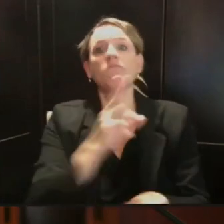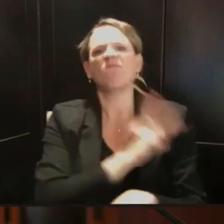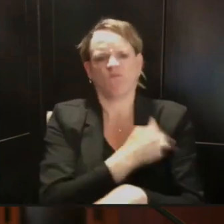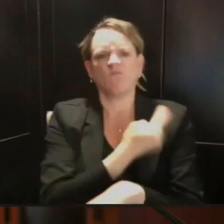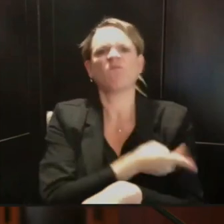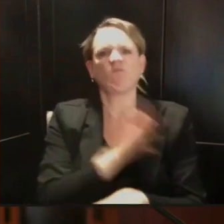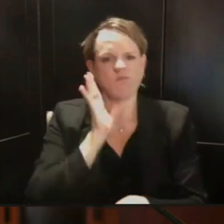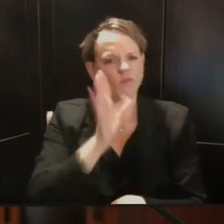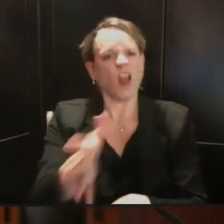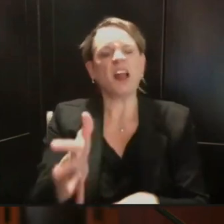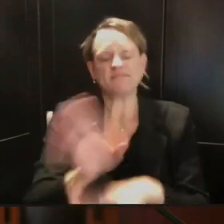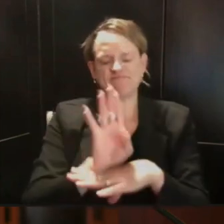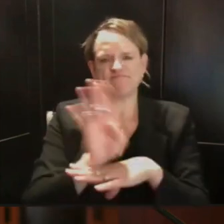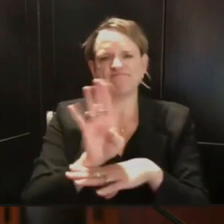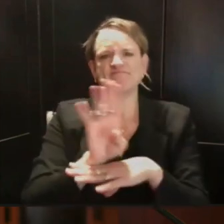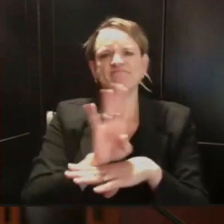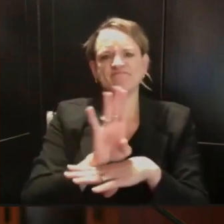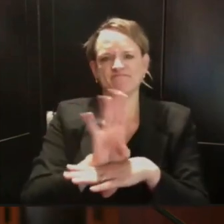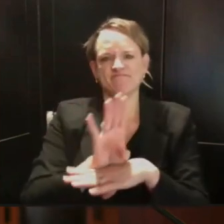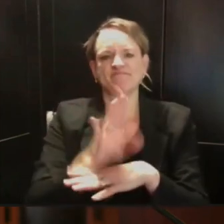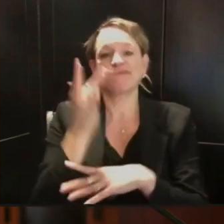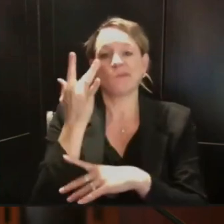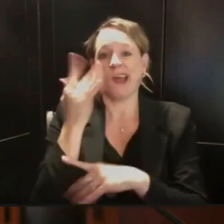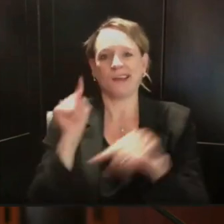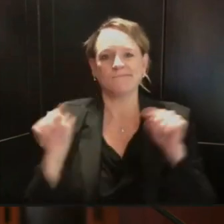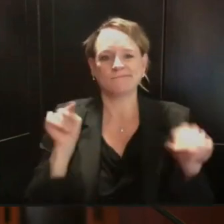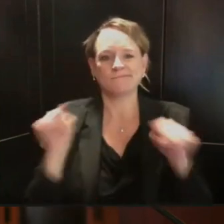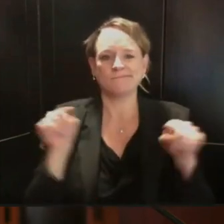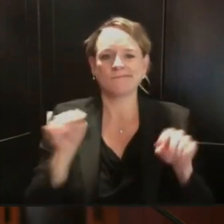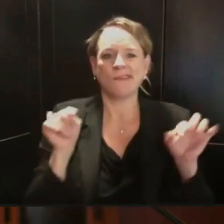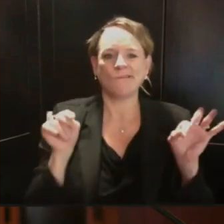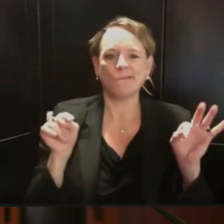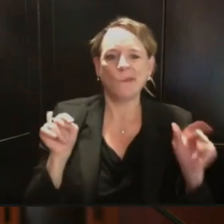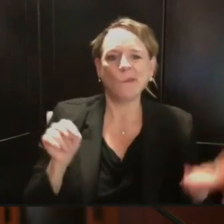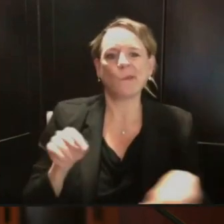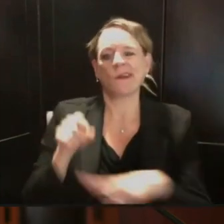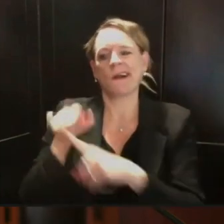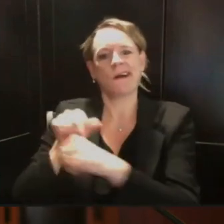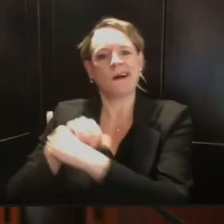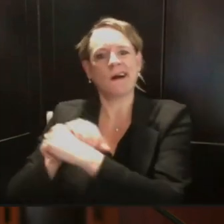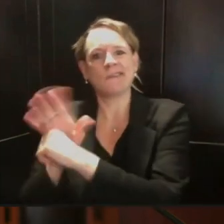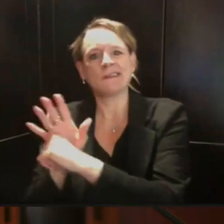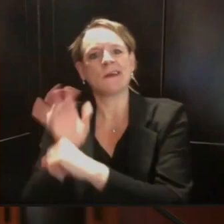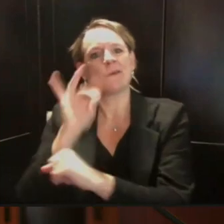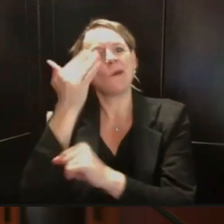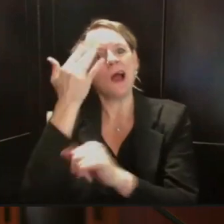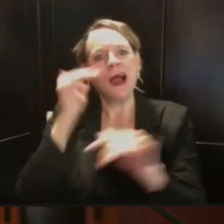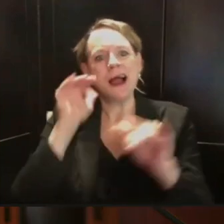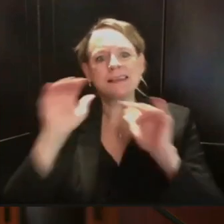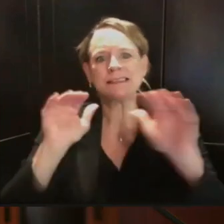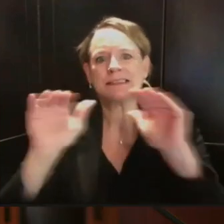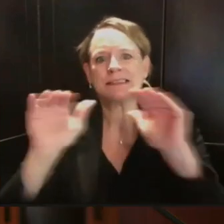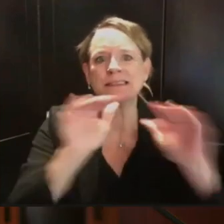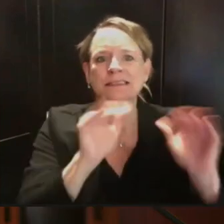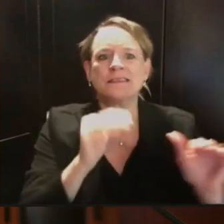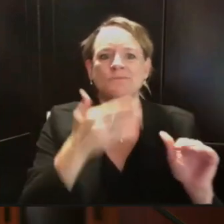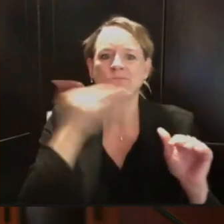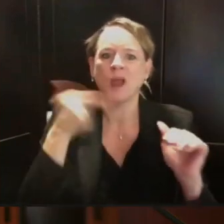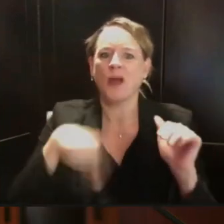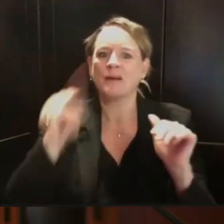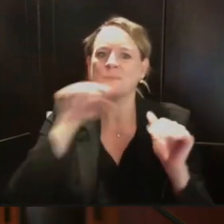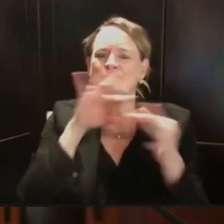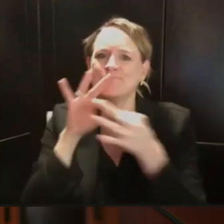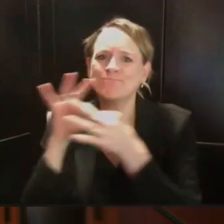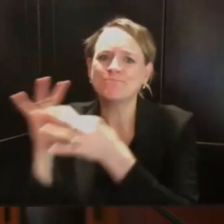in our response and why we need together to make choices that will help reduce the spread of this